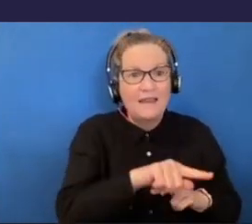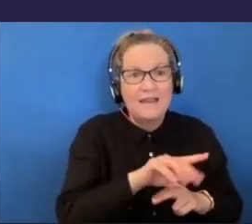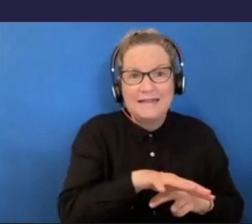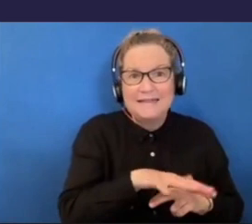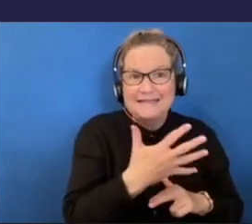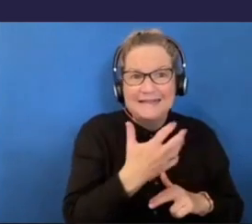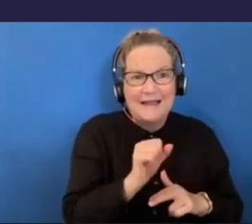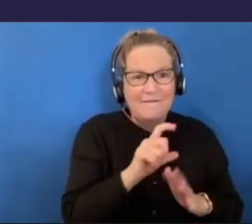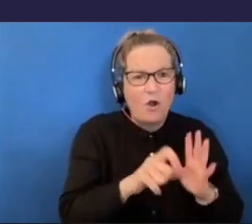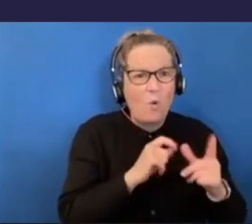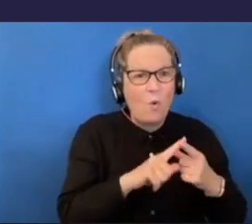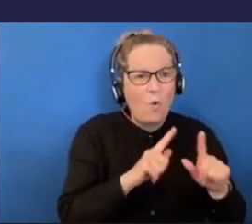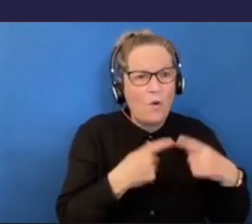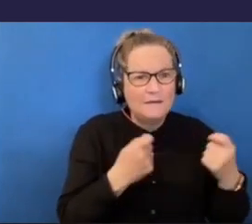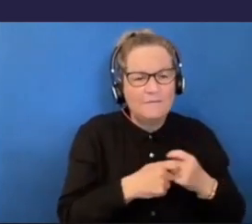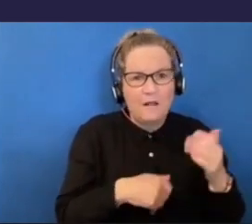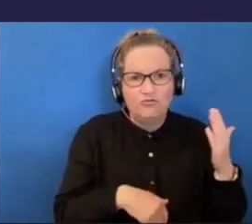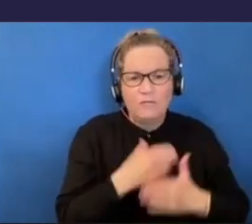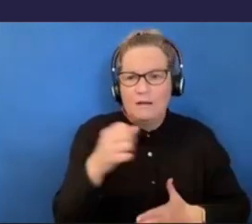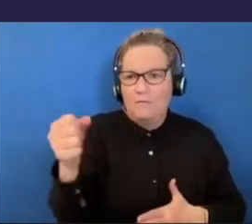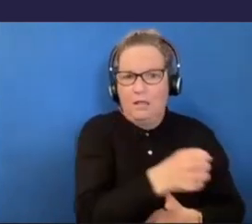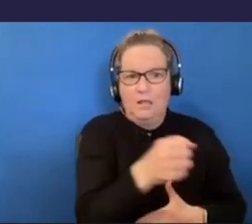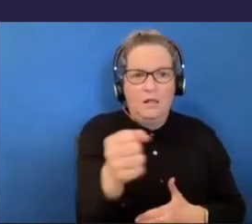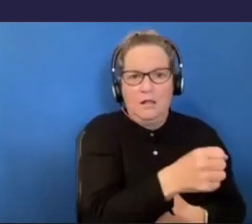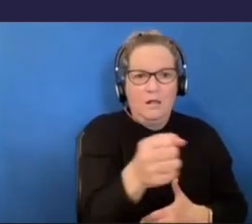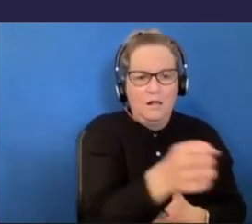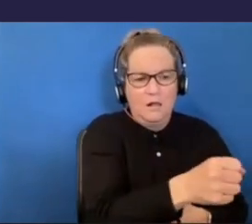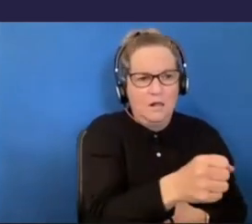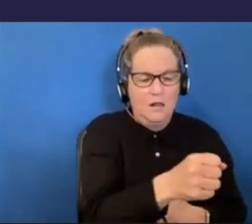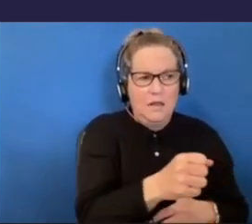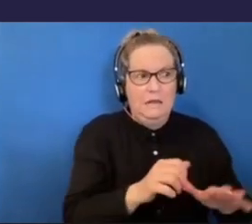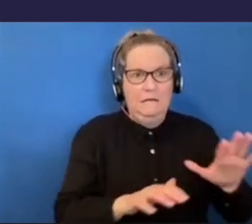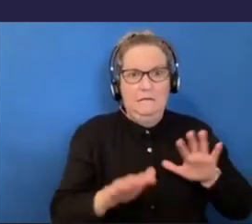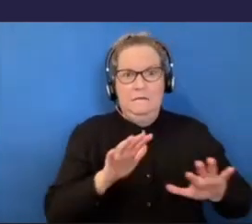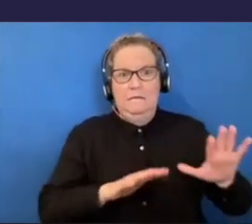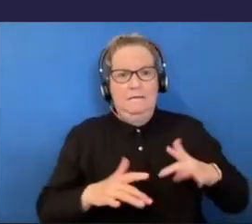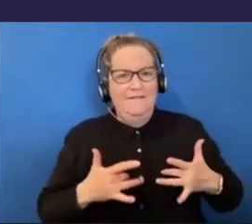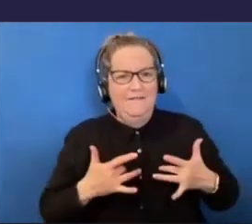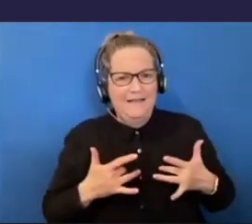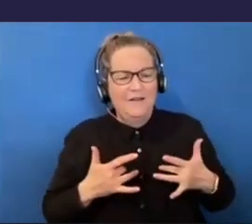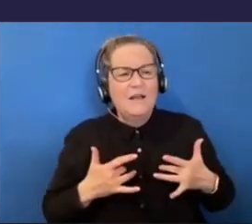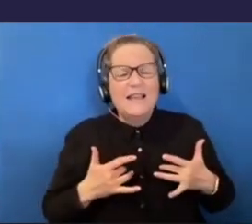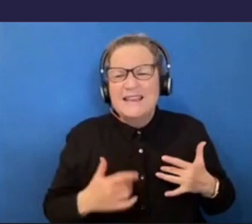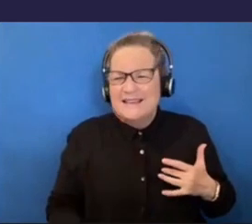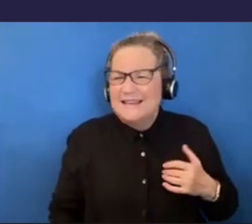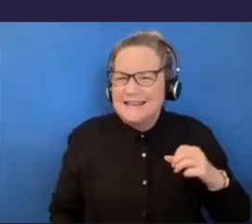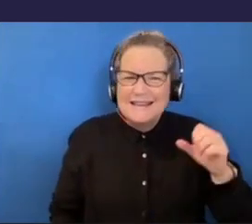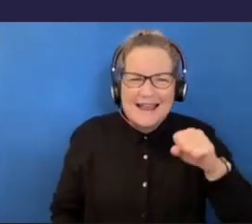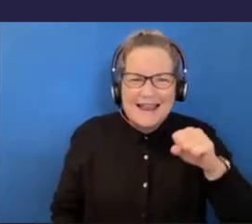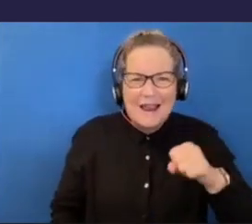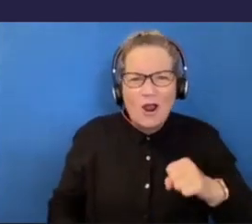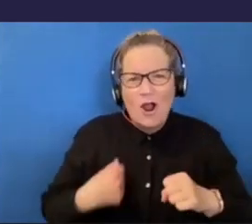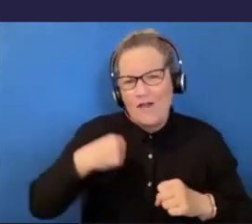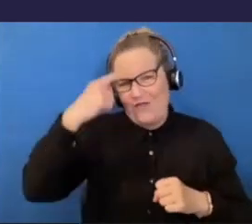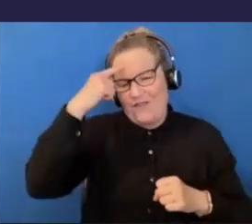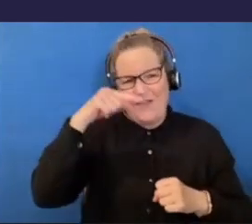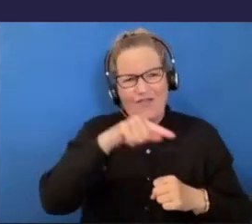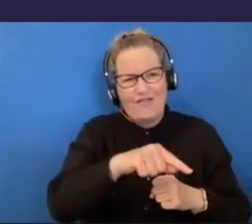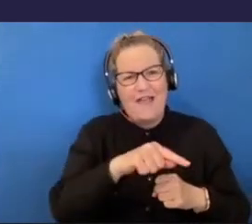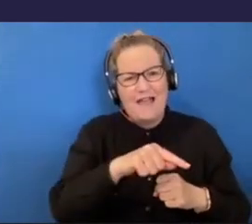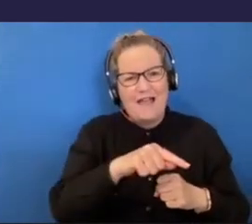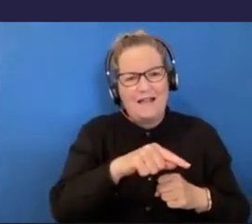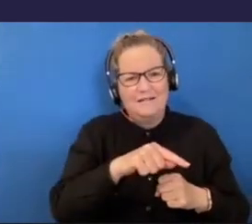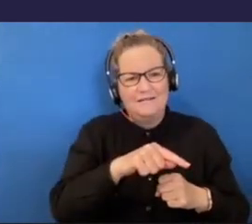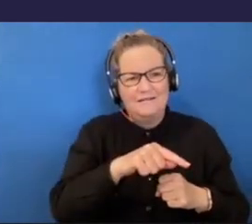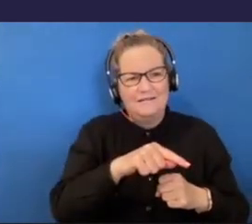team, just like a random essentially coming through the doors. Yeah, I think that was, um, that was like a big part of